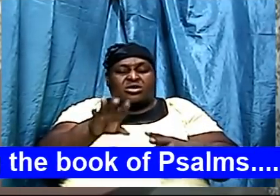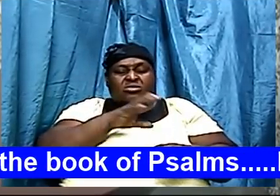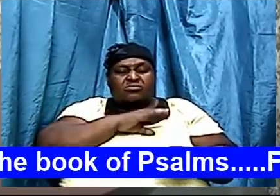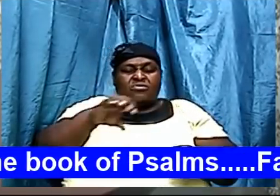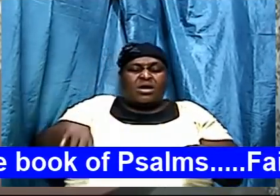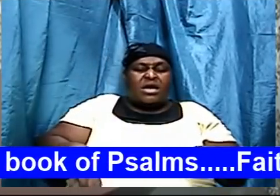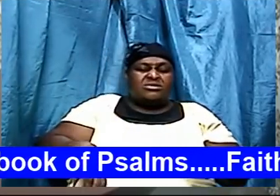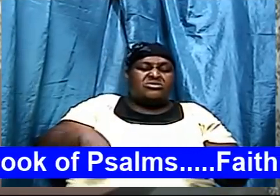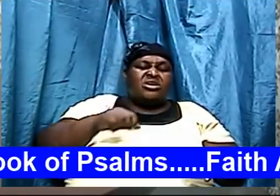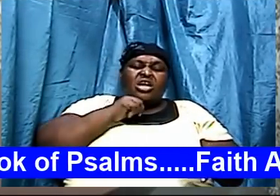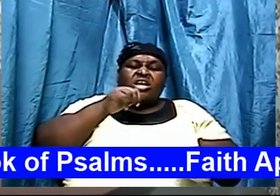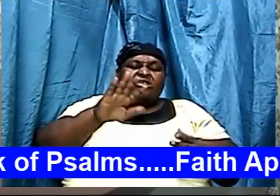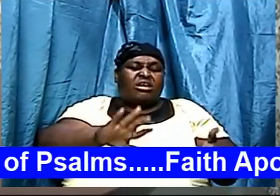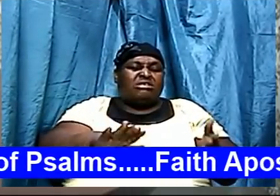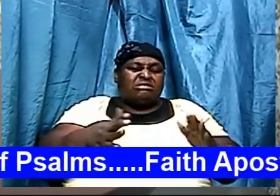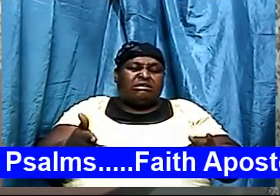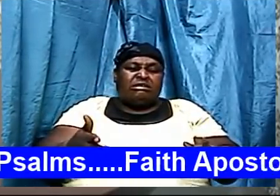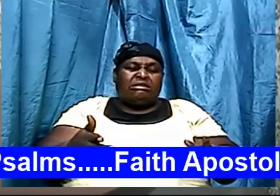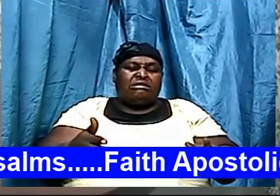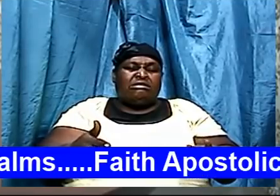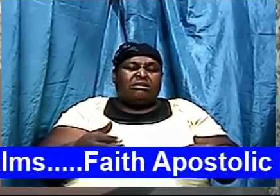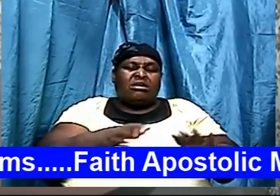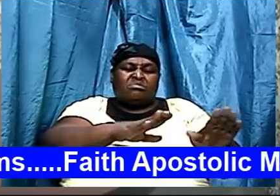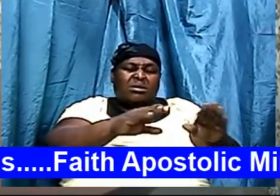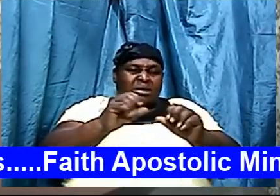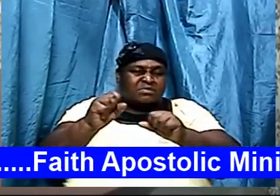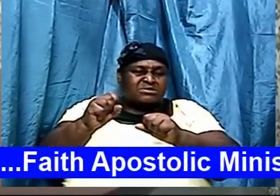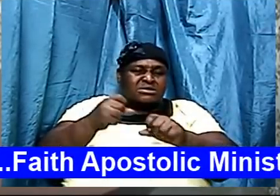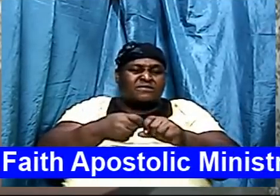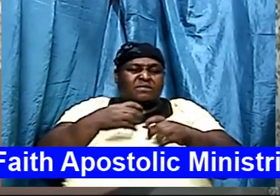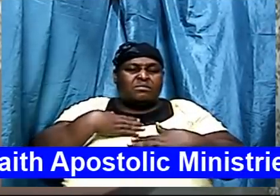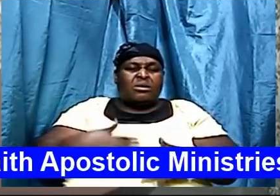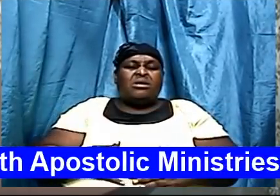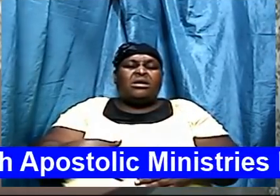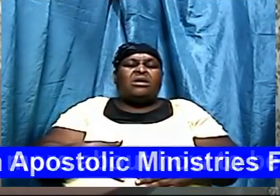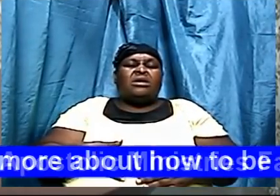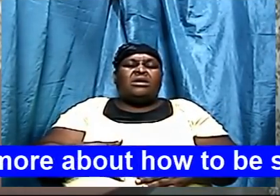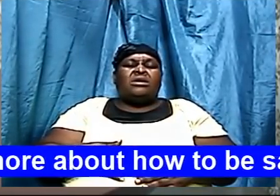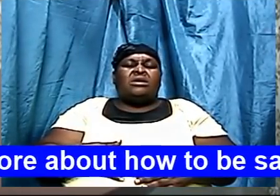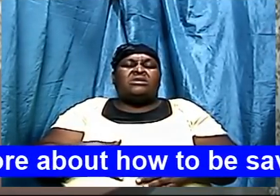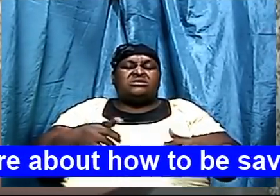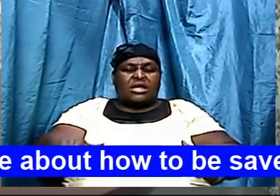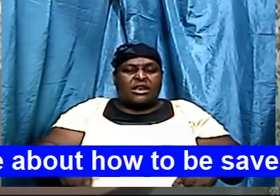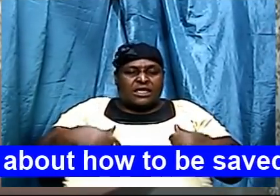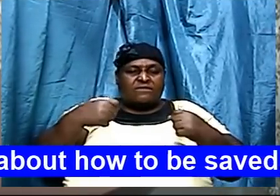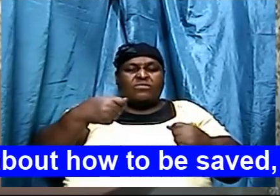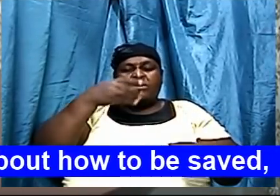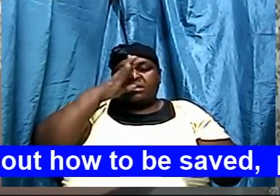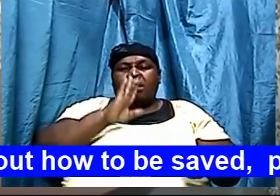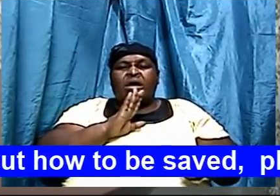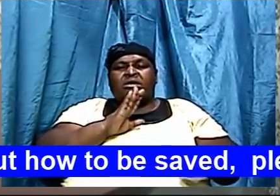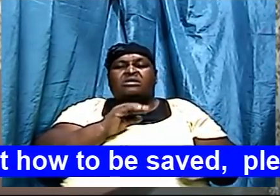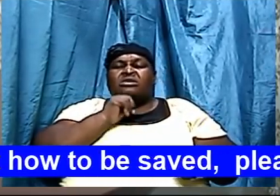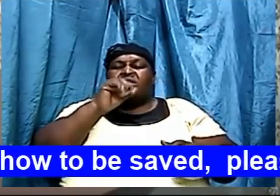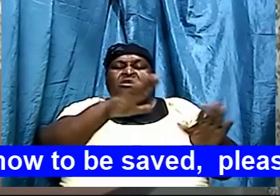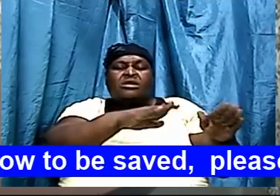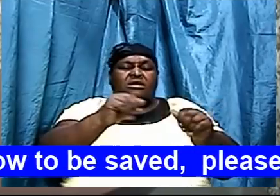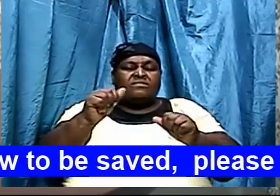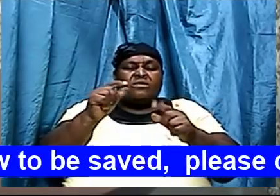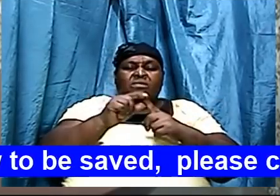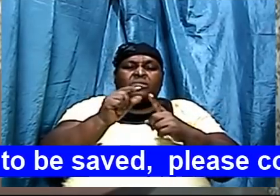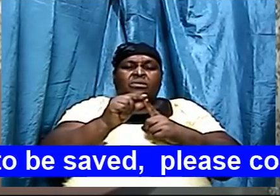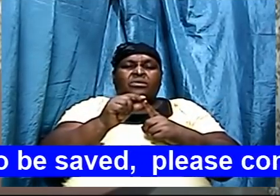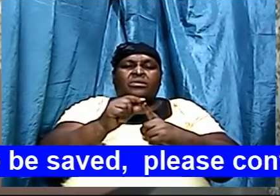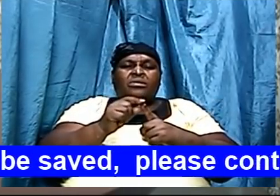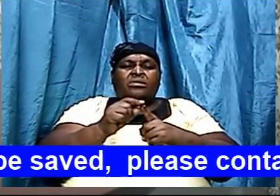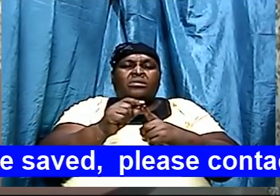to be absent from the body is just to be present with the Lord God we hold on to the word of God we are not going to leave out this word and